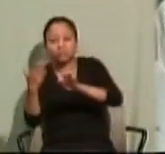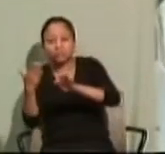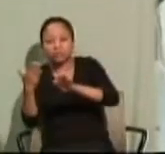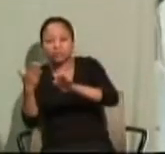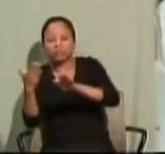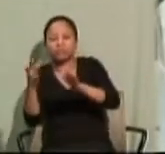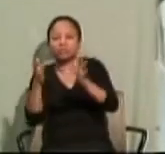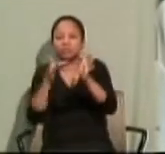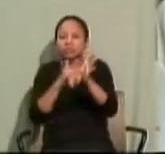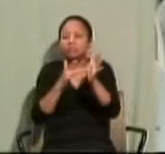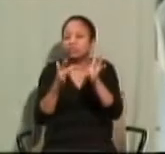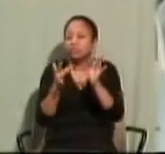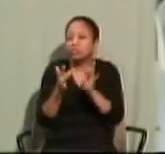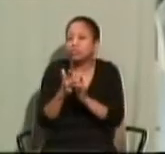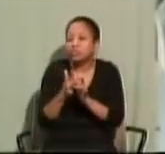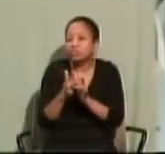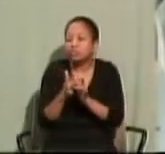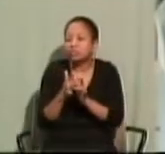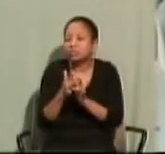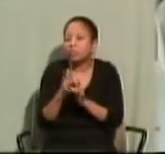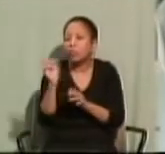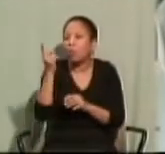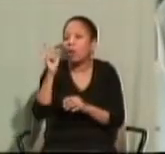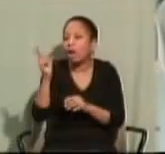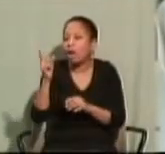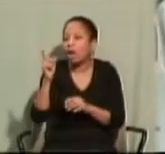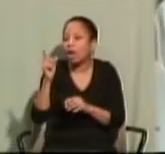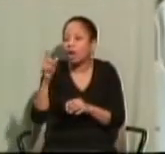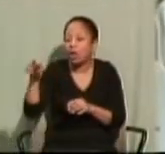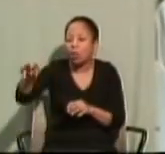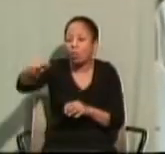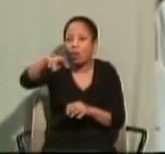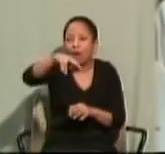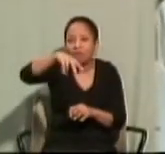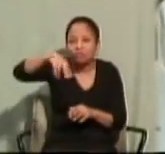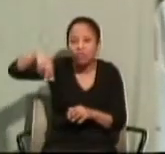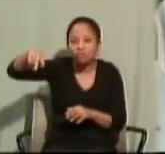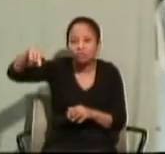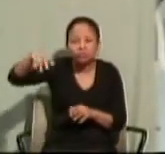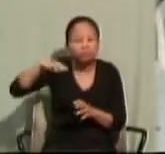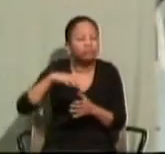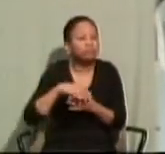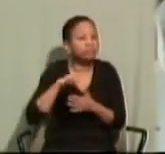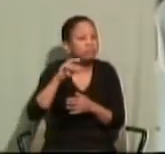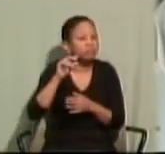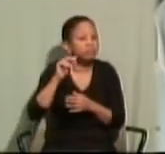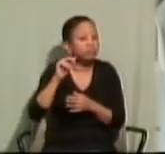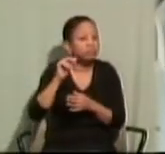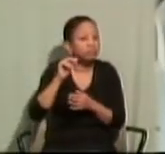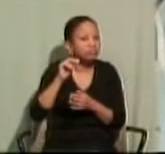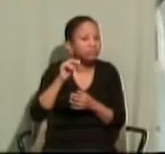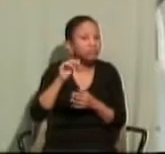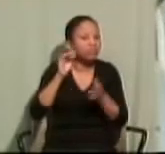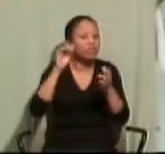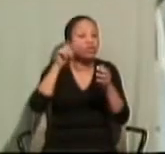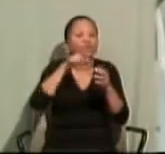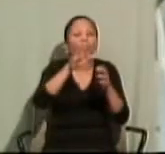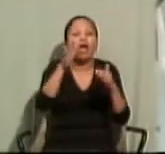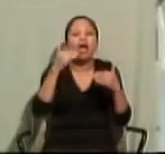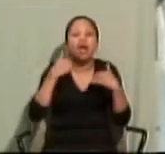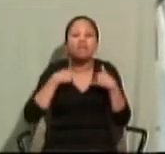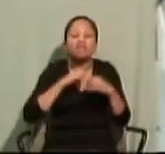around the world. You have the light, all of us have the light of Christ